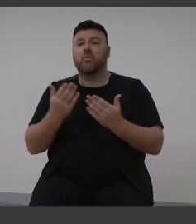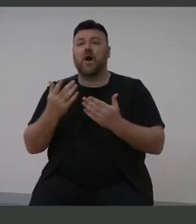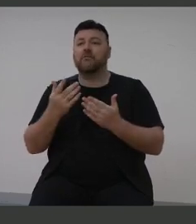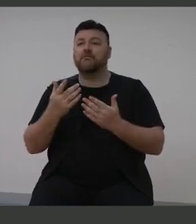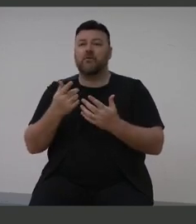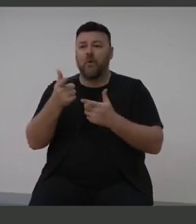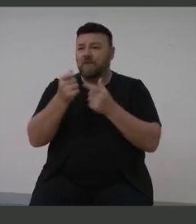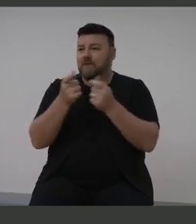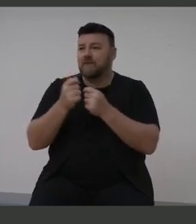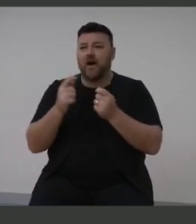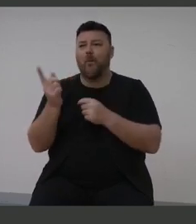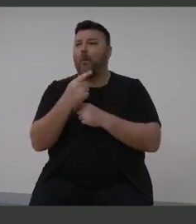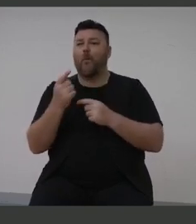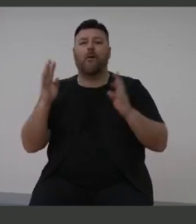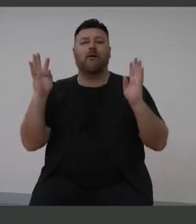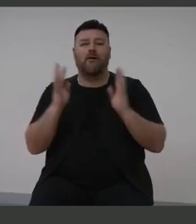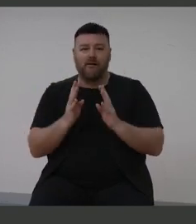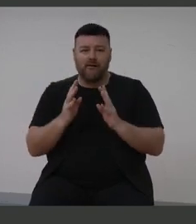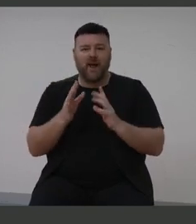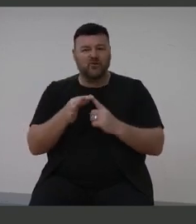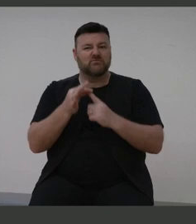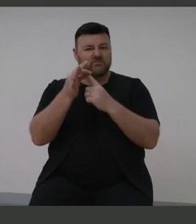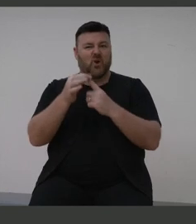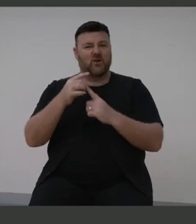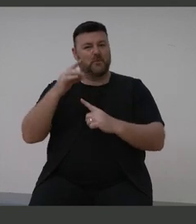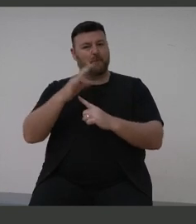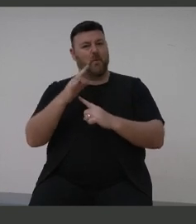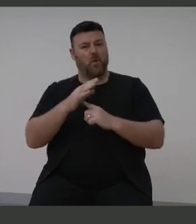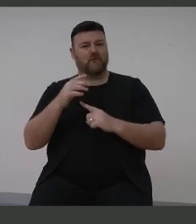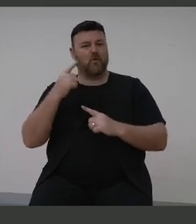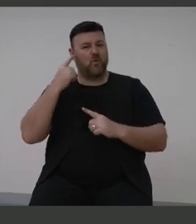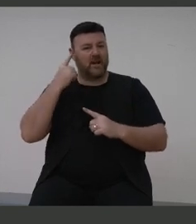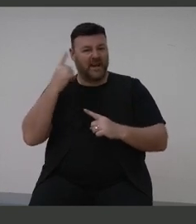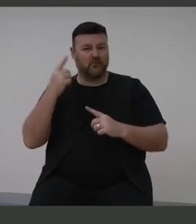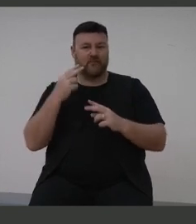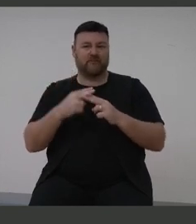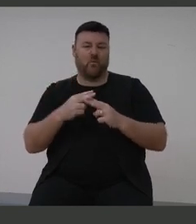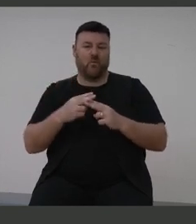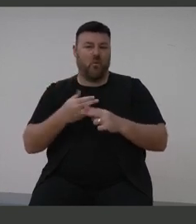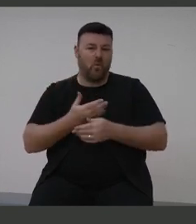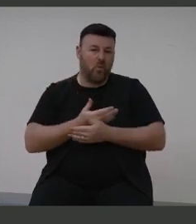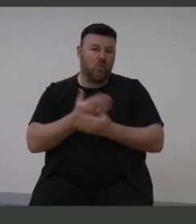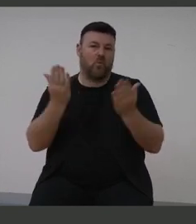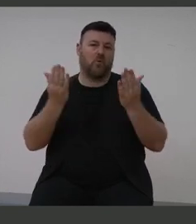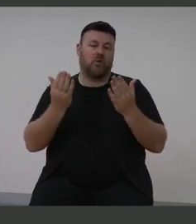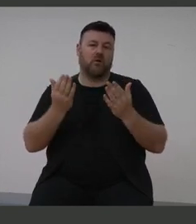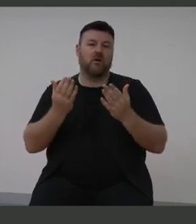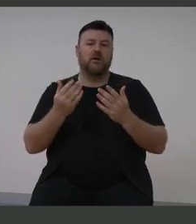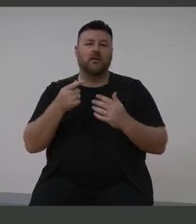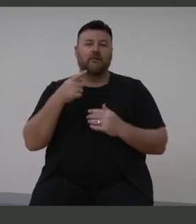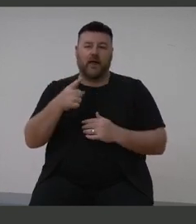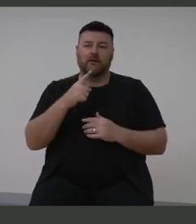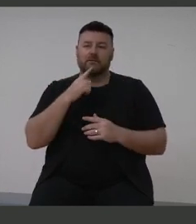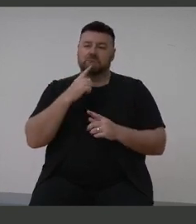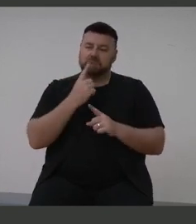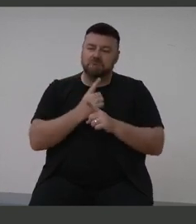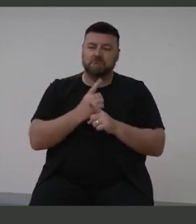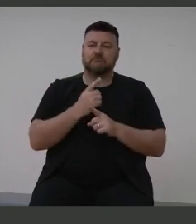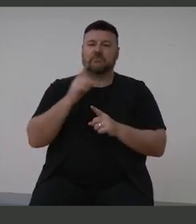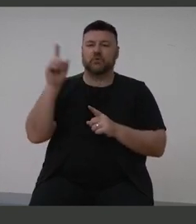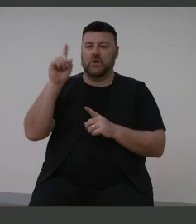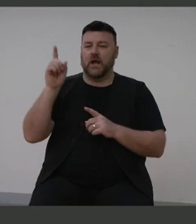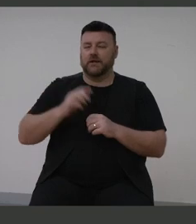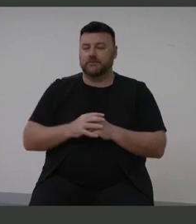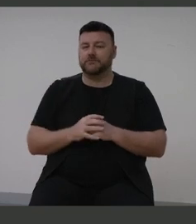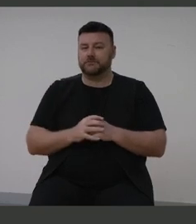all together today and to highlighting the importance of hearing for all. I think that's the key that's coming out of today's forum, hearing for